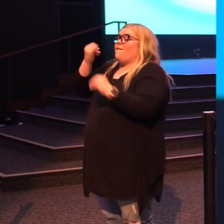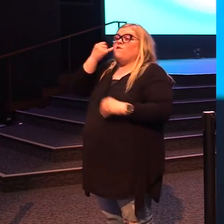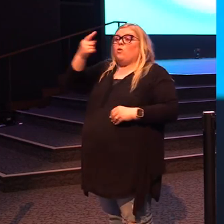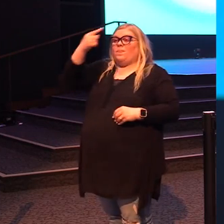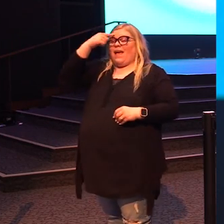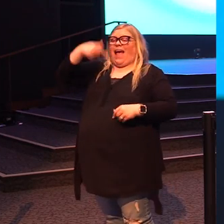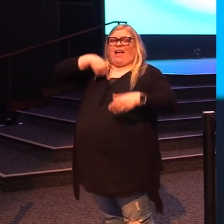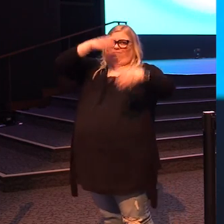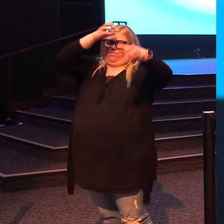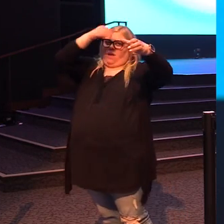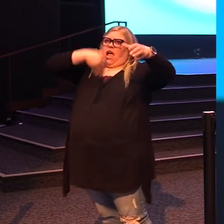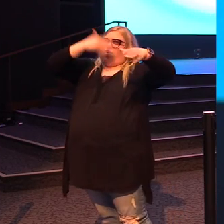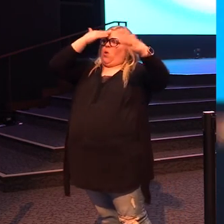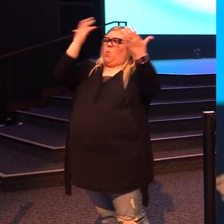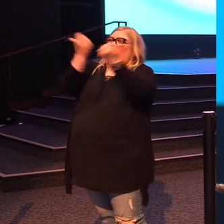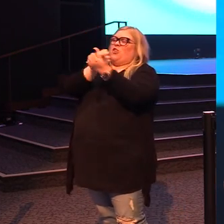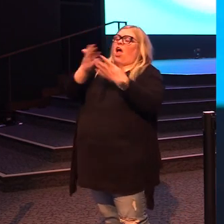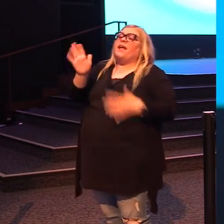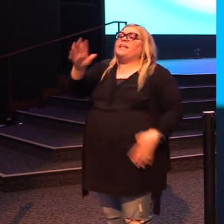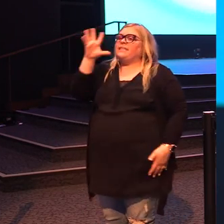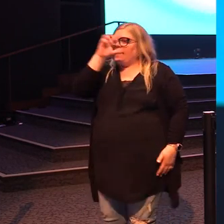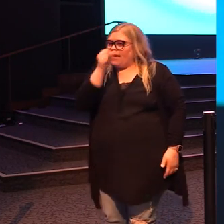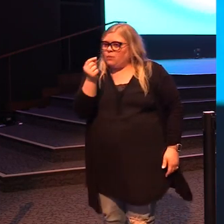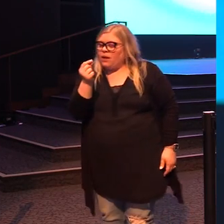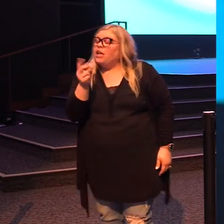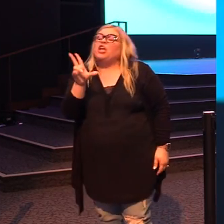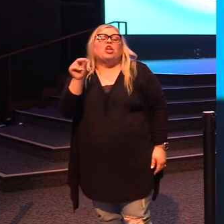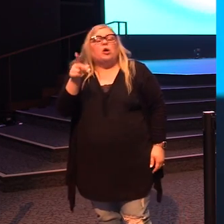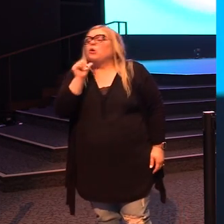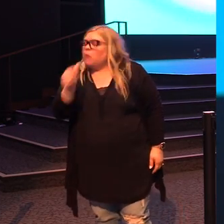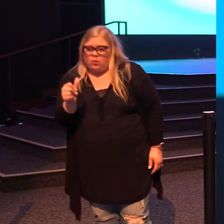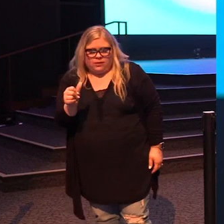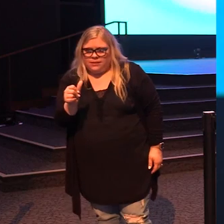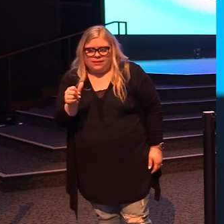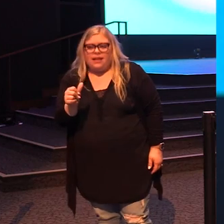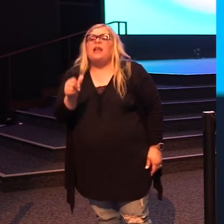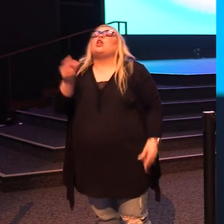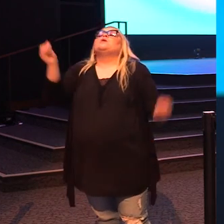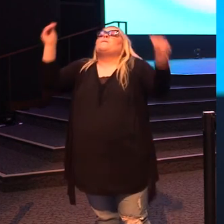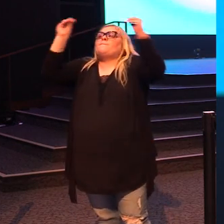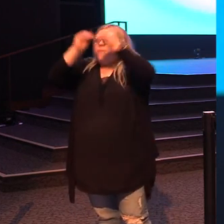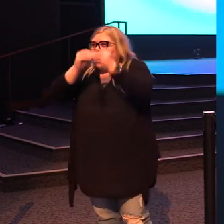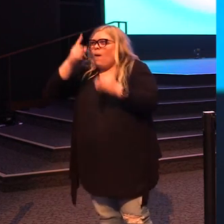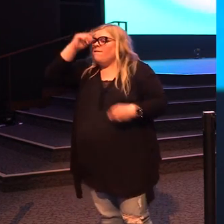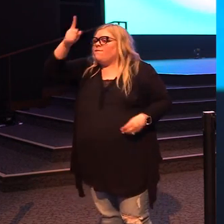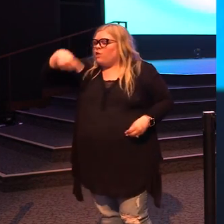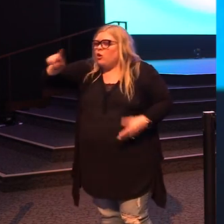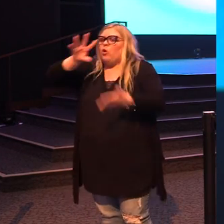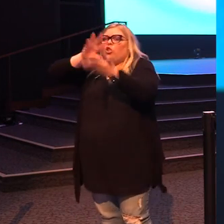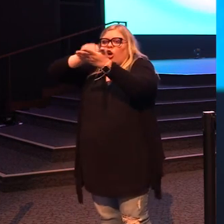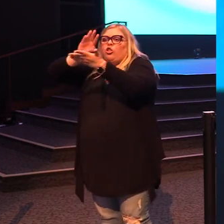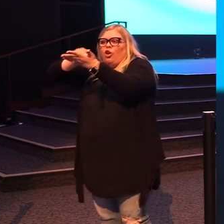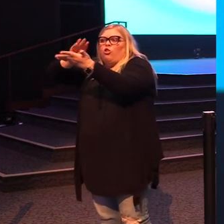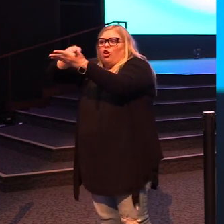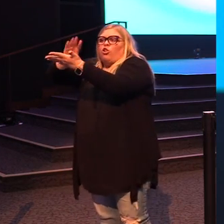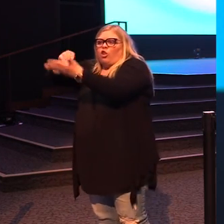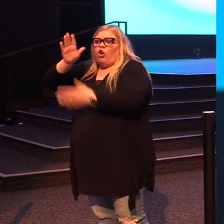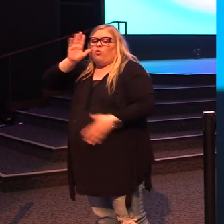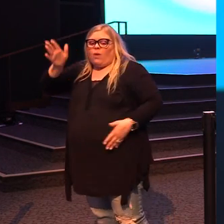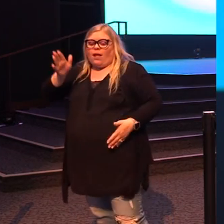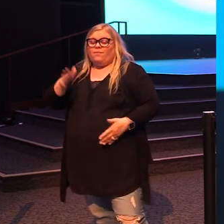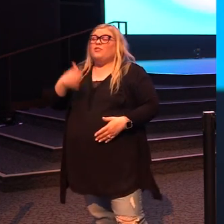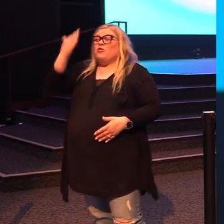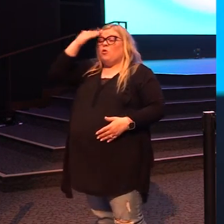I have news for you. I'm sorry, but you do not. There is more for you to discover. When the disciples were in their